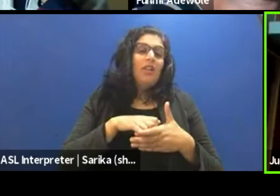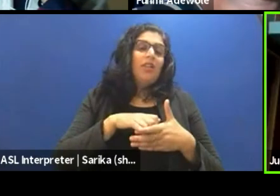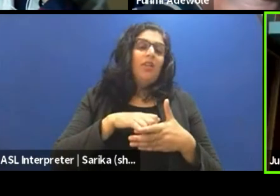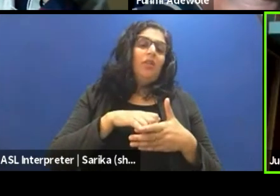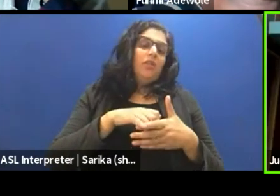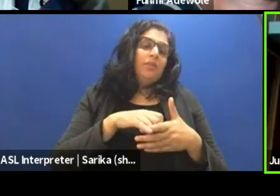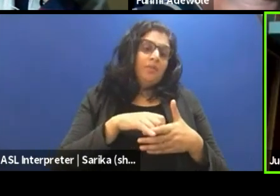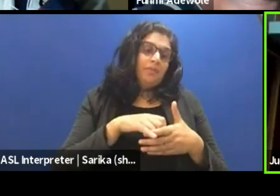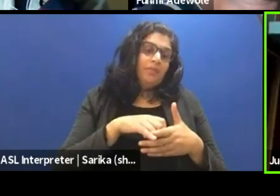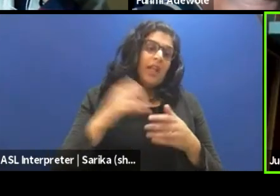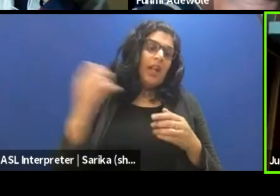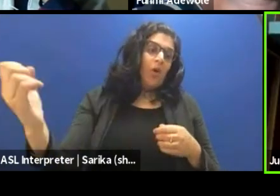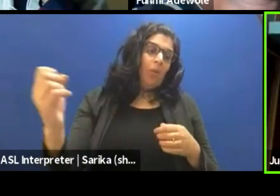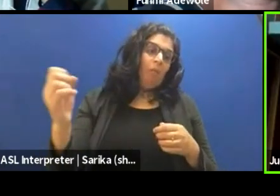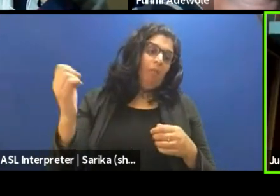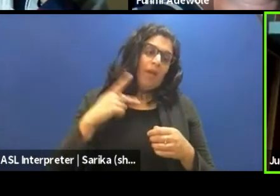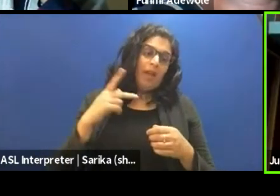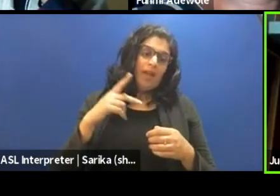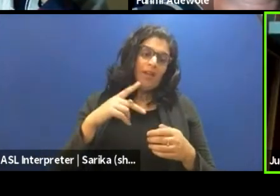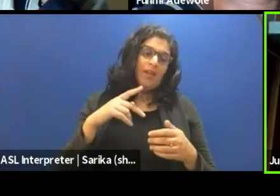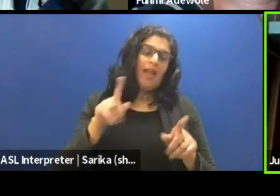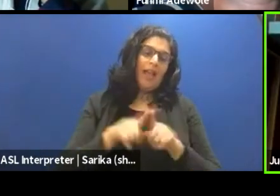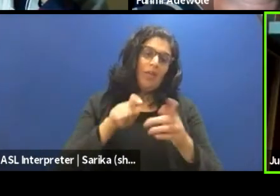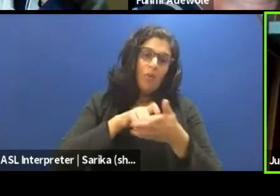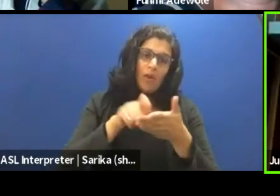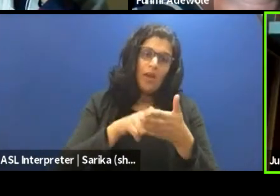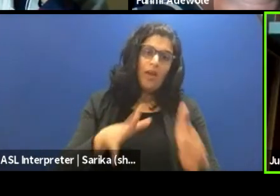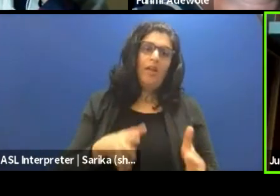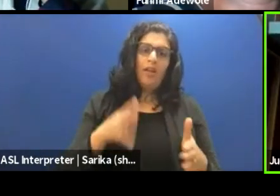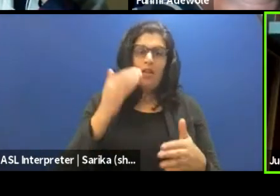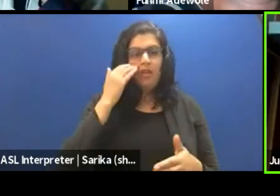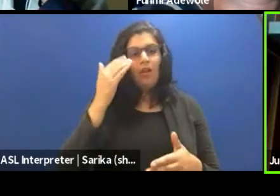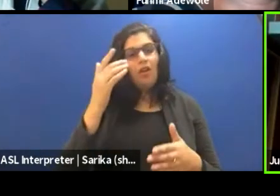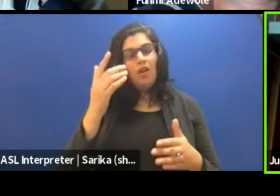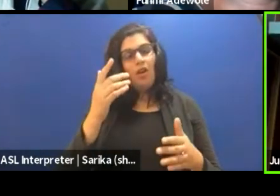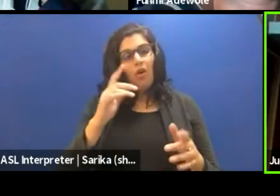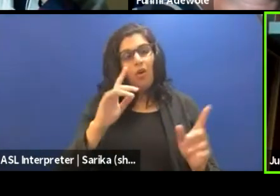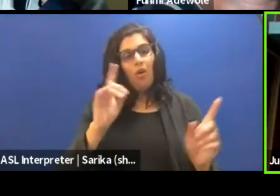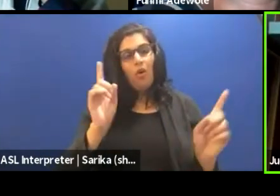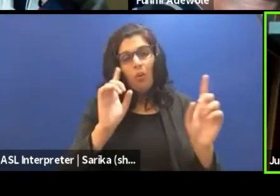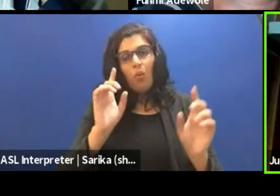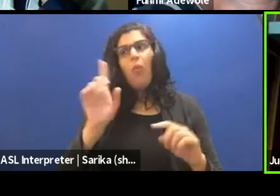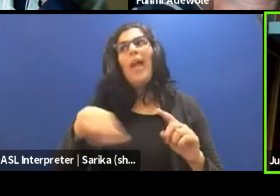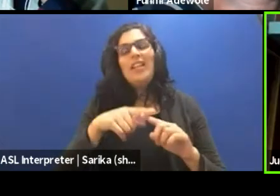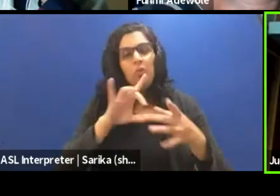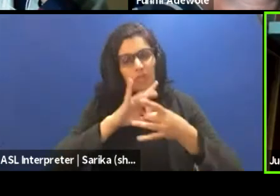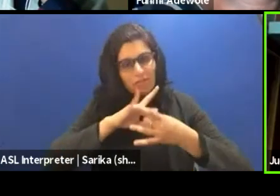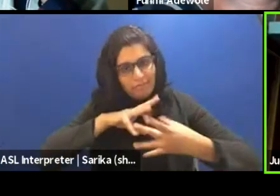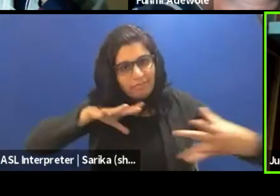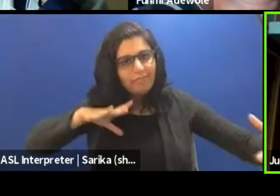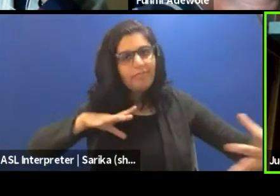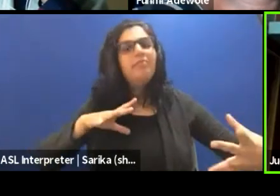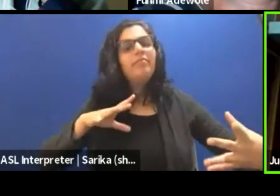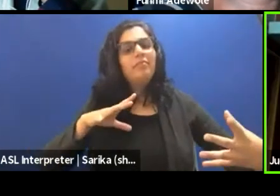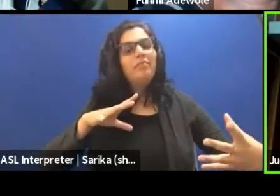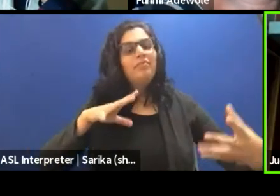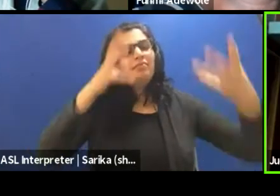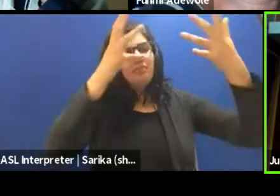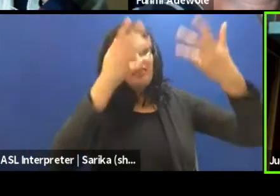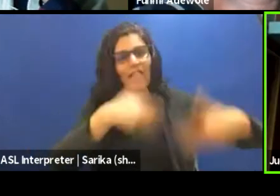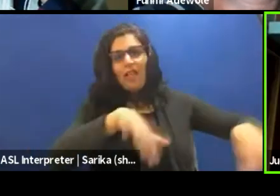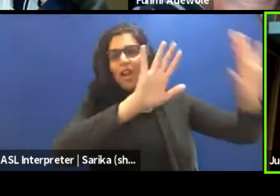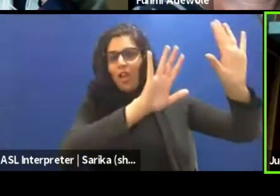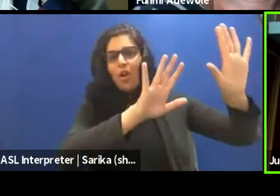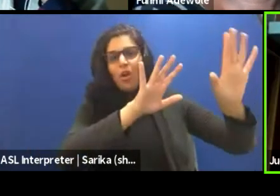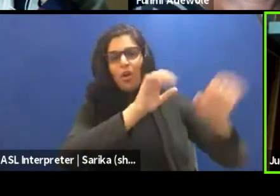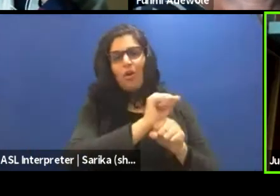back to being a writer. As a writer, sometimes you know when you should let the work go. You know when, okay, I think